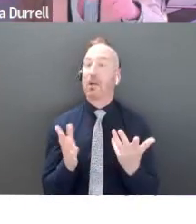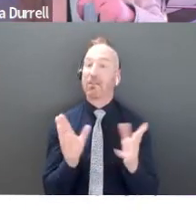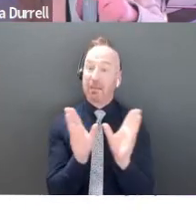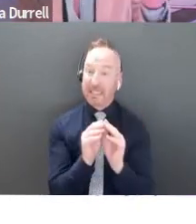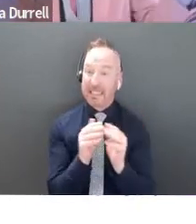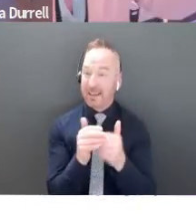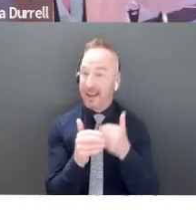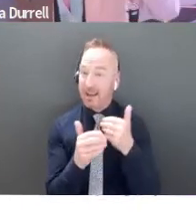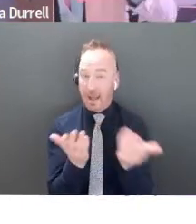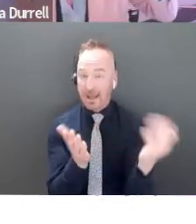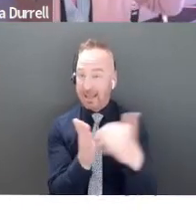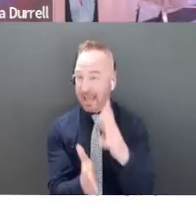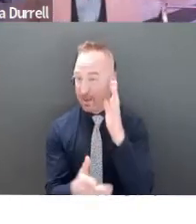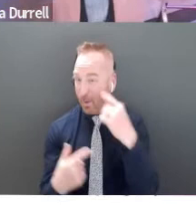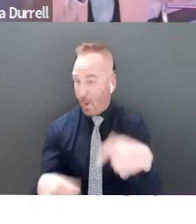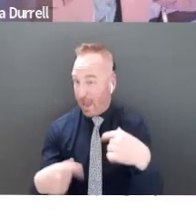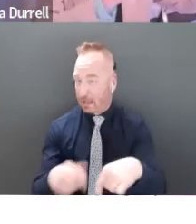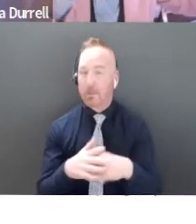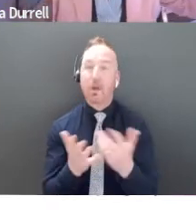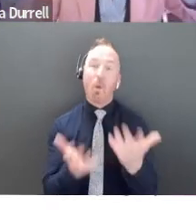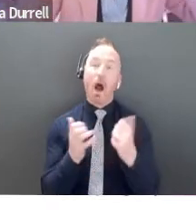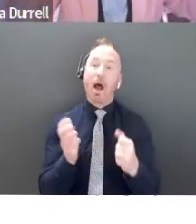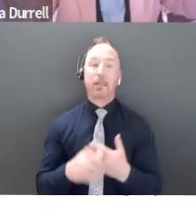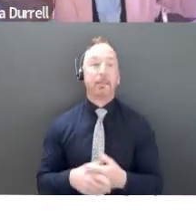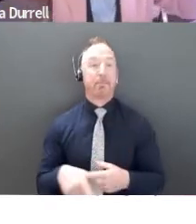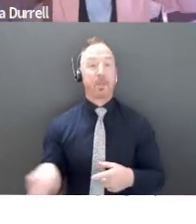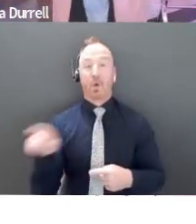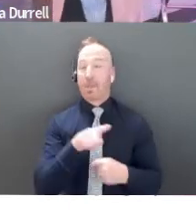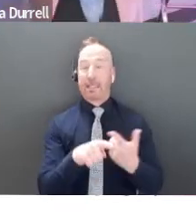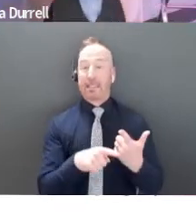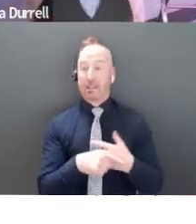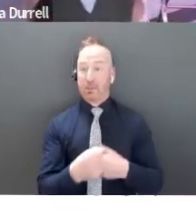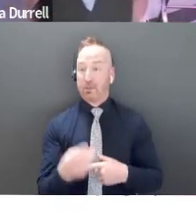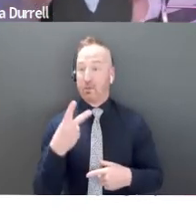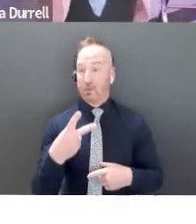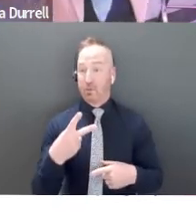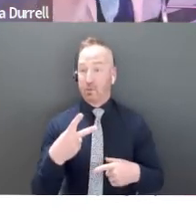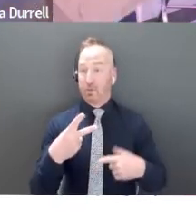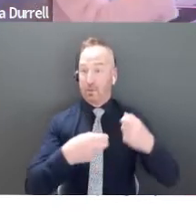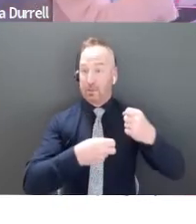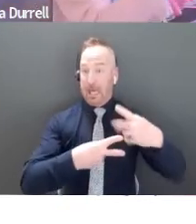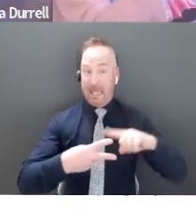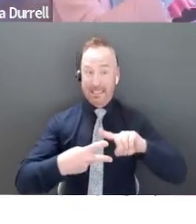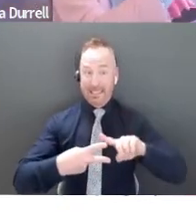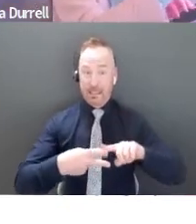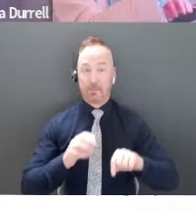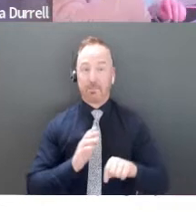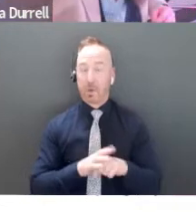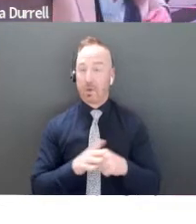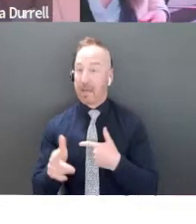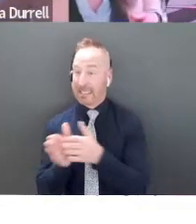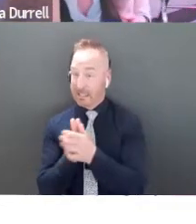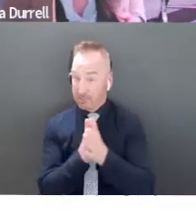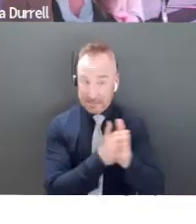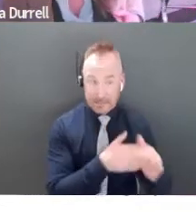next call. So I'm just going to wrap all this up again. So there's two, two big slides here. The first one was the interest that we're getting,